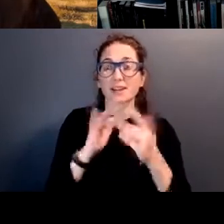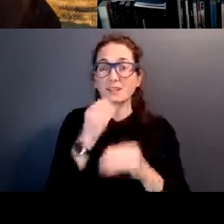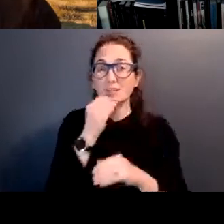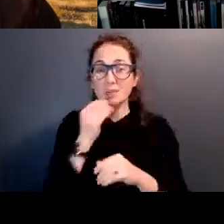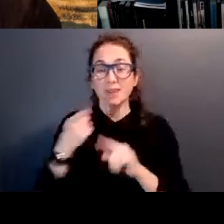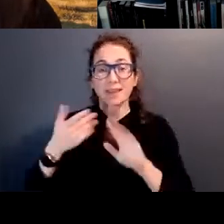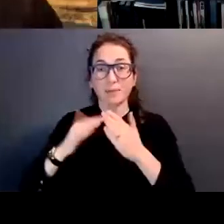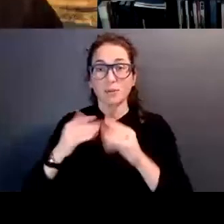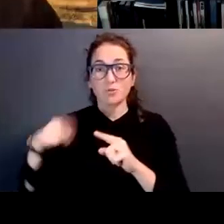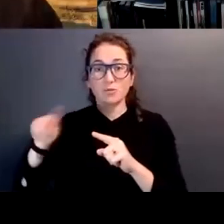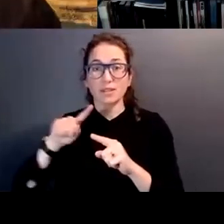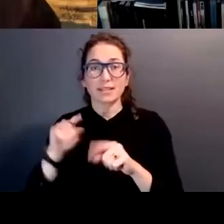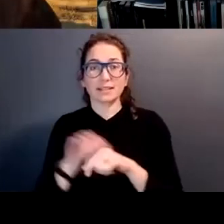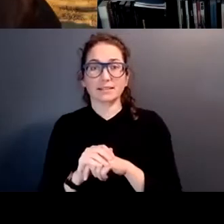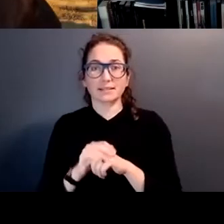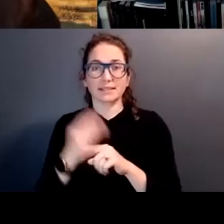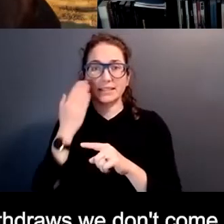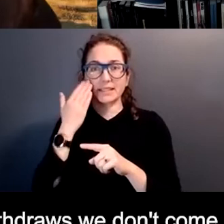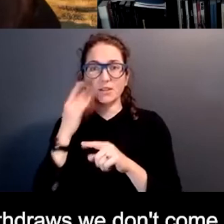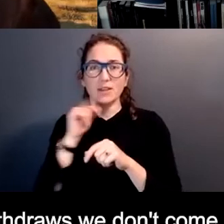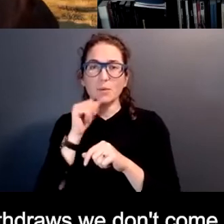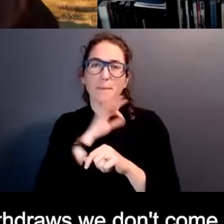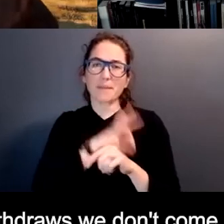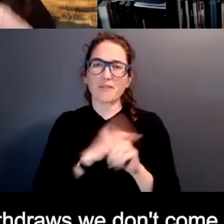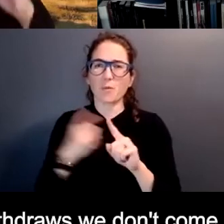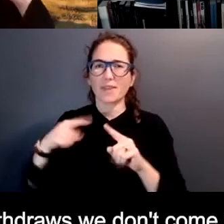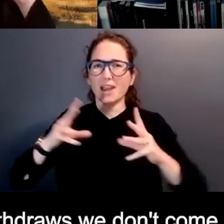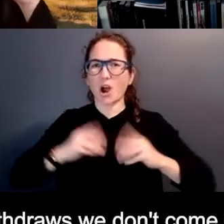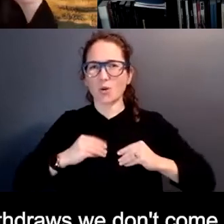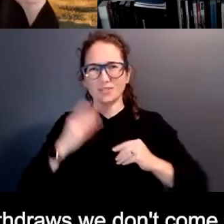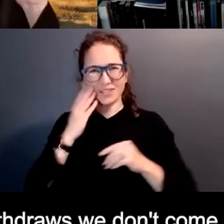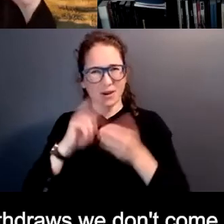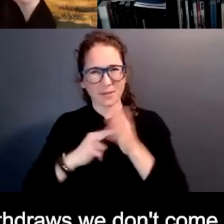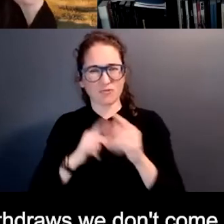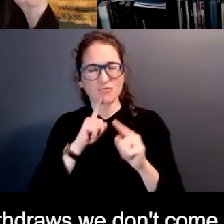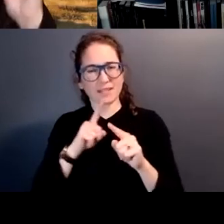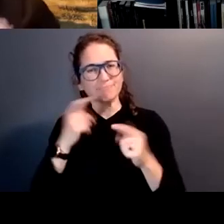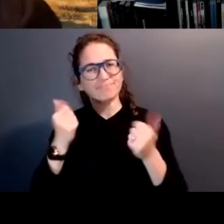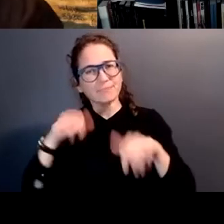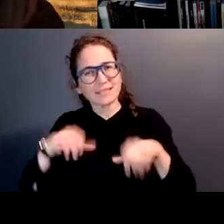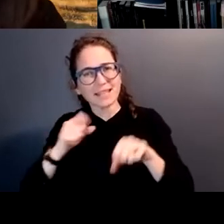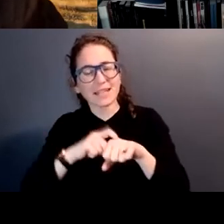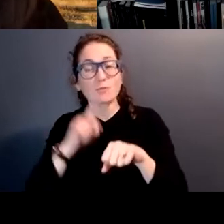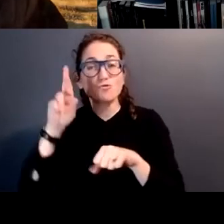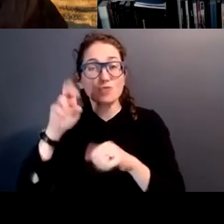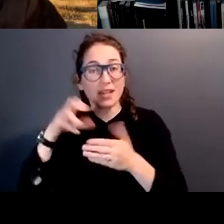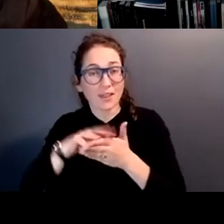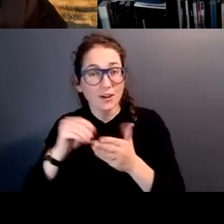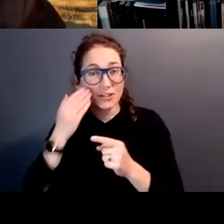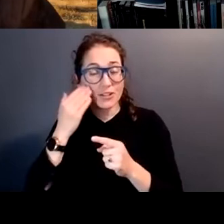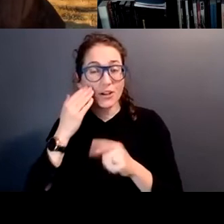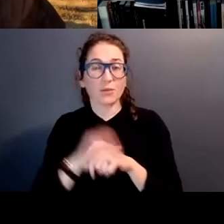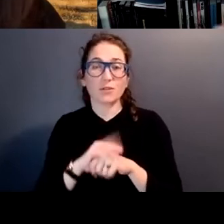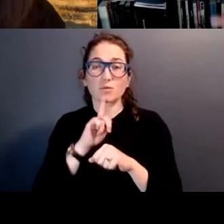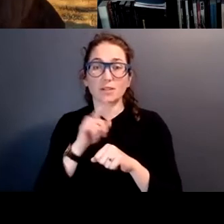wasn't benefiting from what they had owned. So a lot of it is just like really taking the time to relearn because we don't come out of the womb with